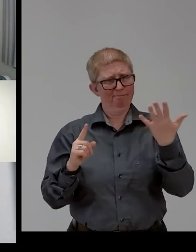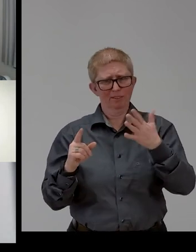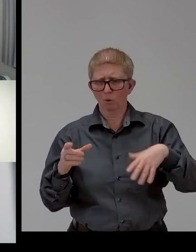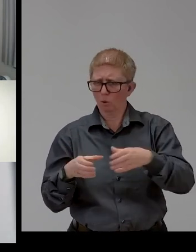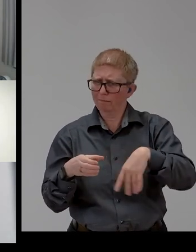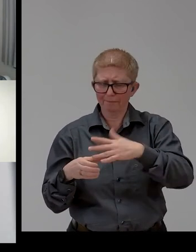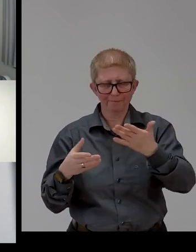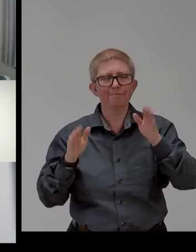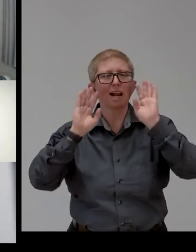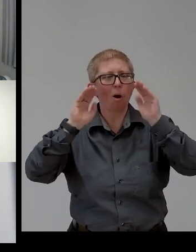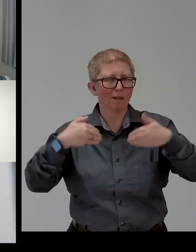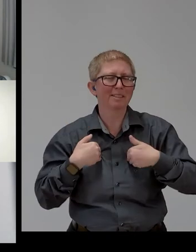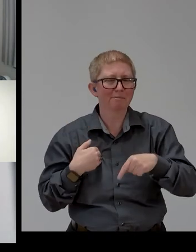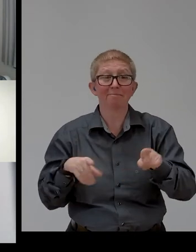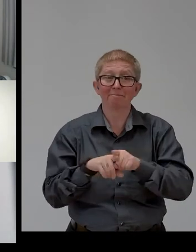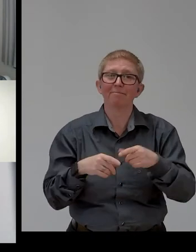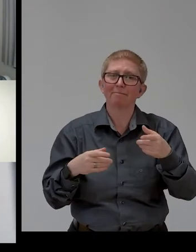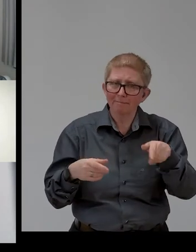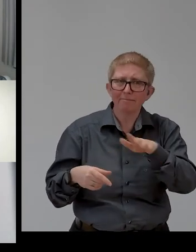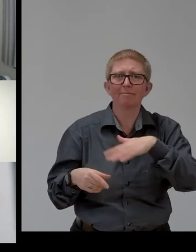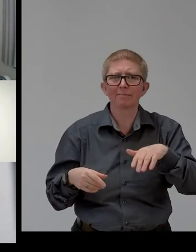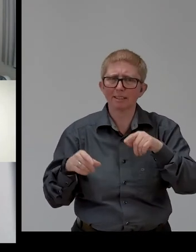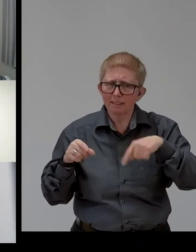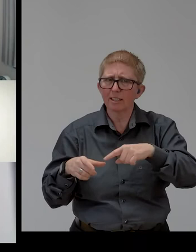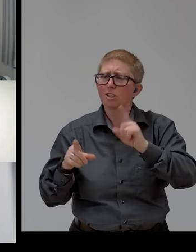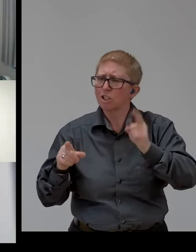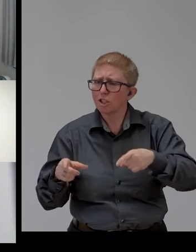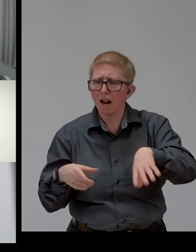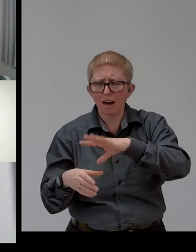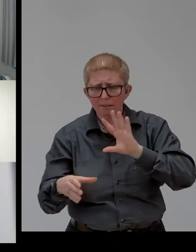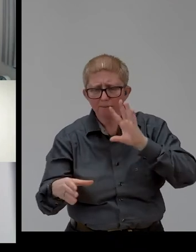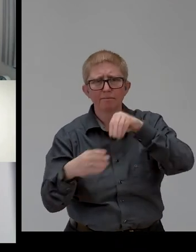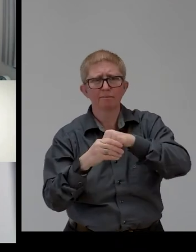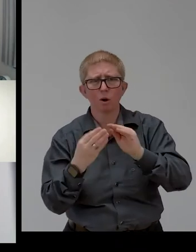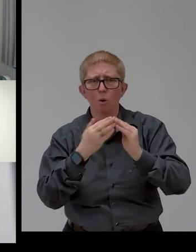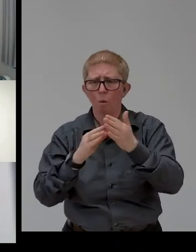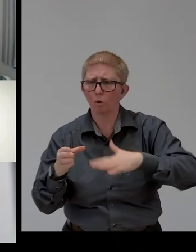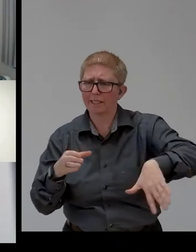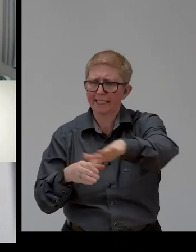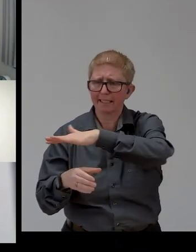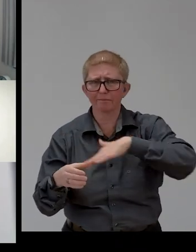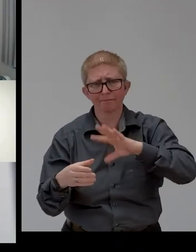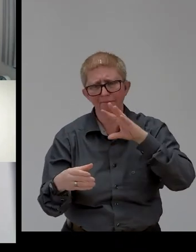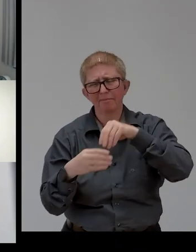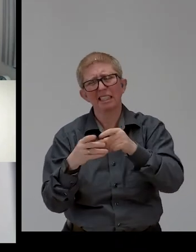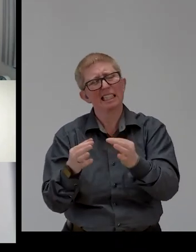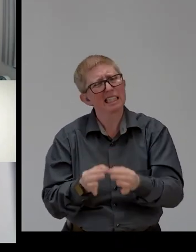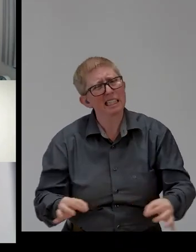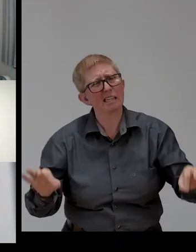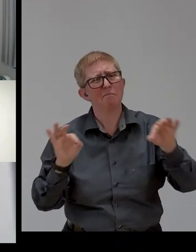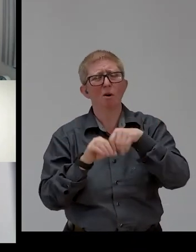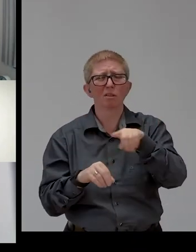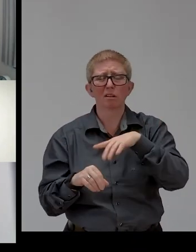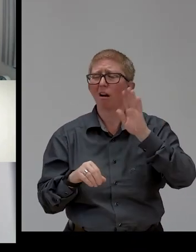part of our society and regular economy. Unfortunately, and not intentionally, we exclude them very often in